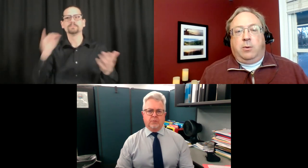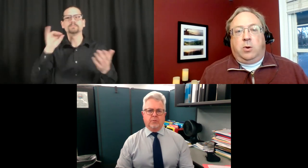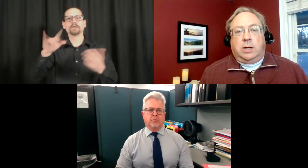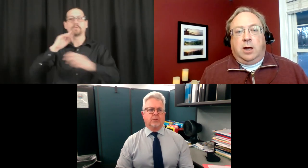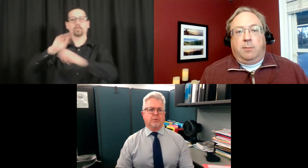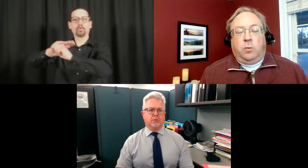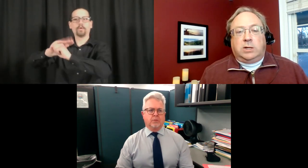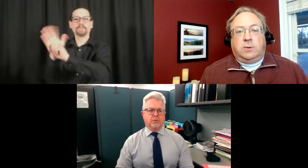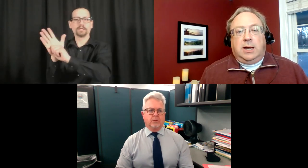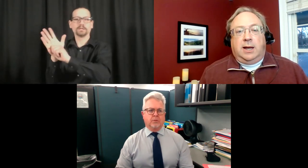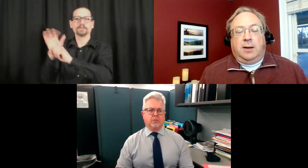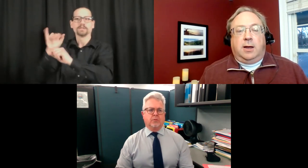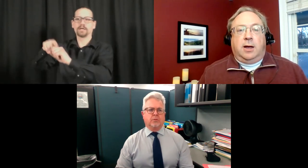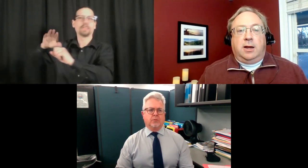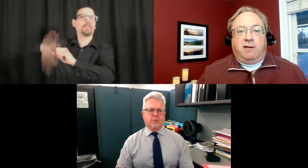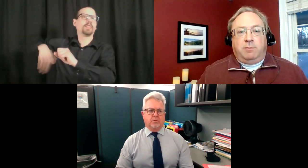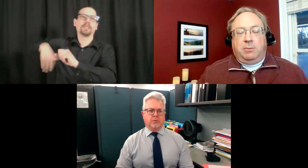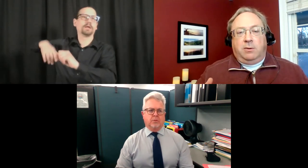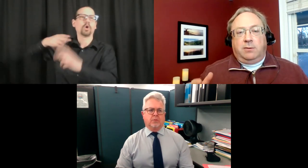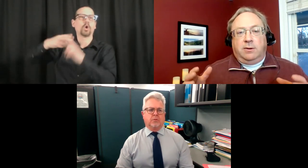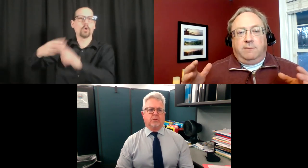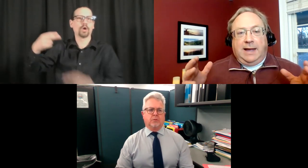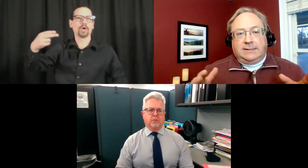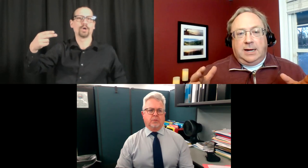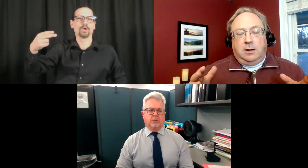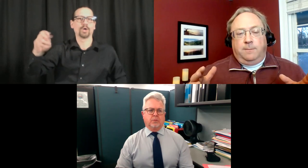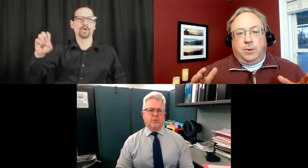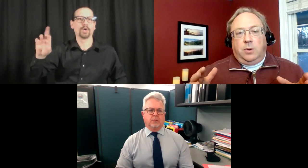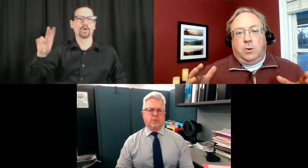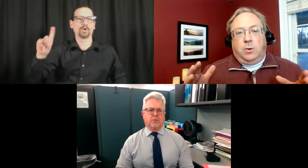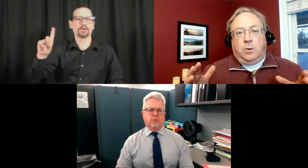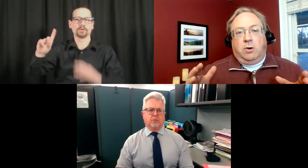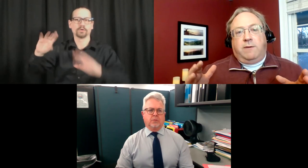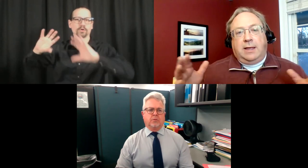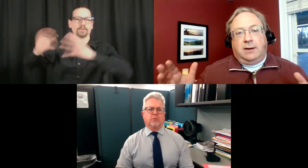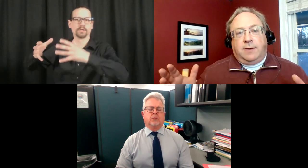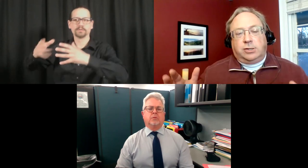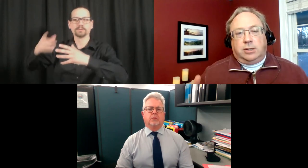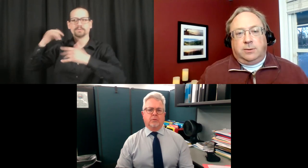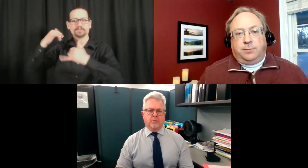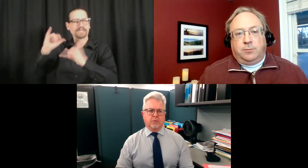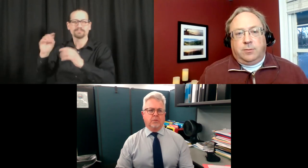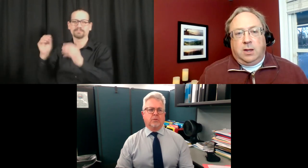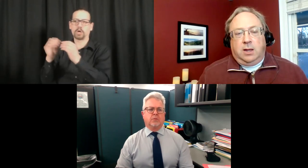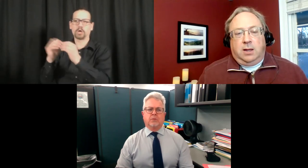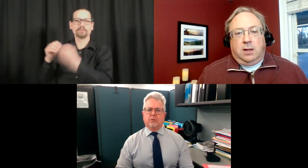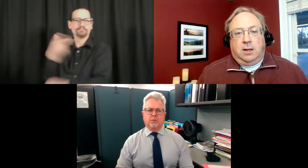That will only come once we get enough people vaccinated or have had the infection.